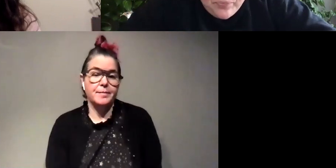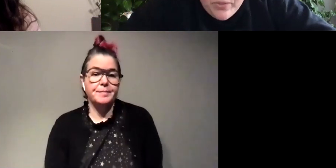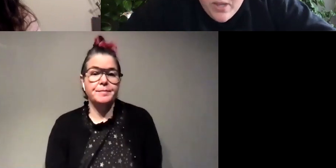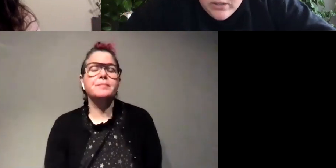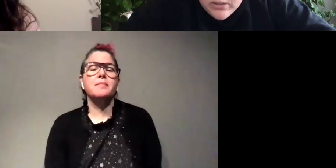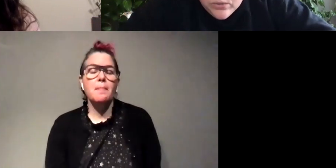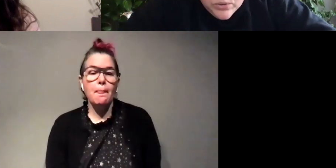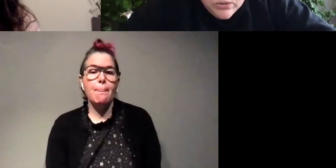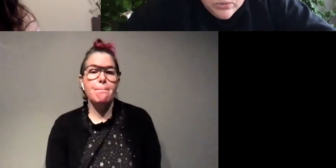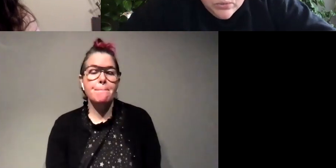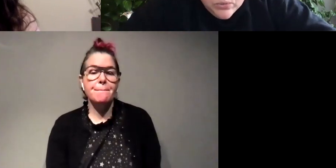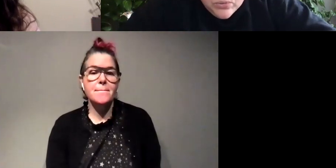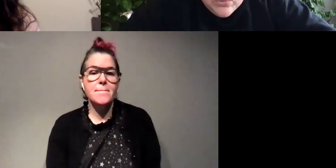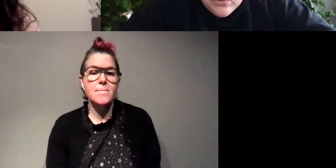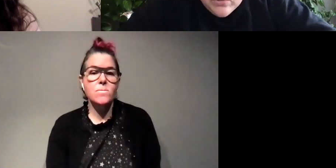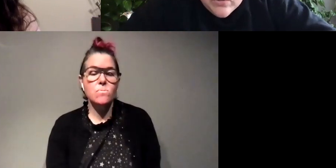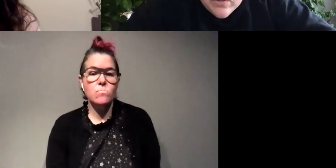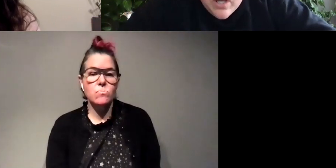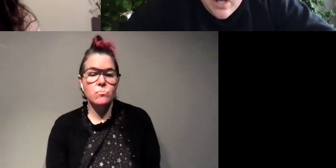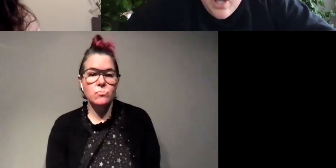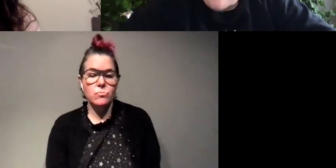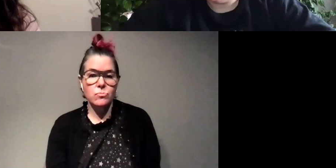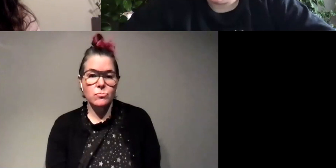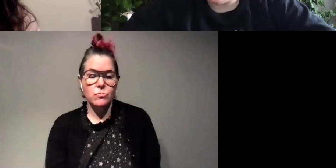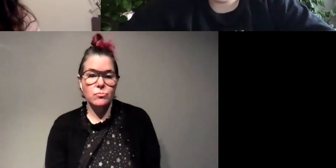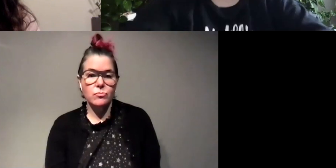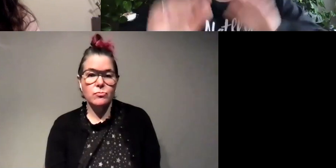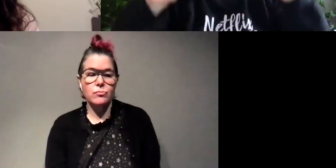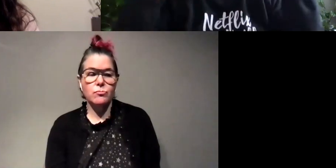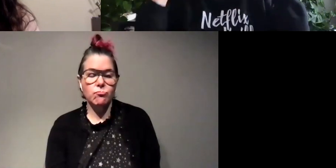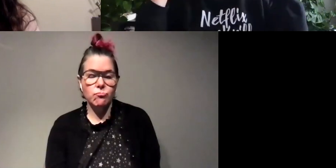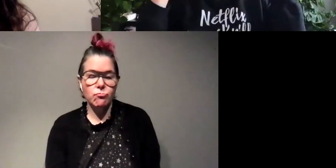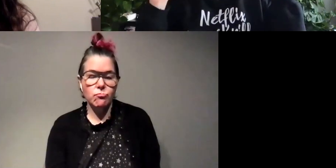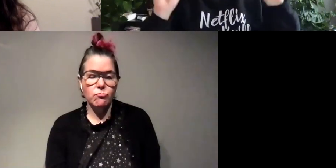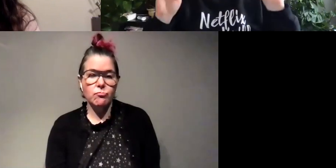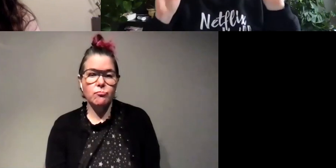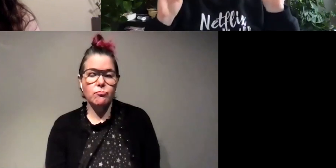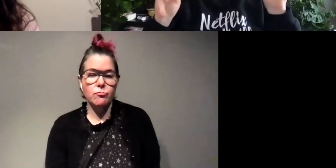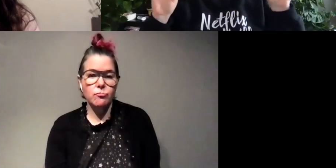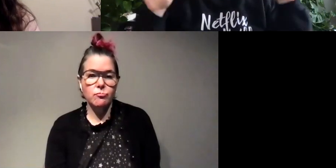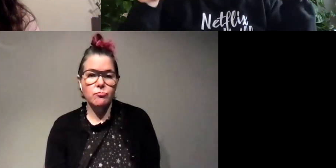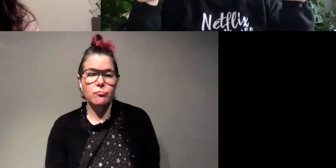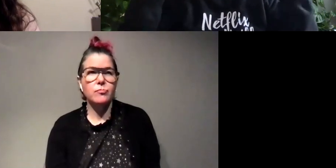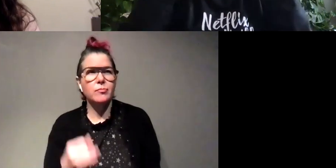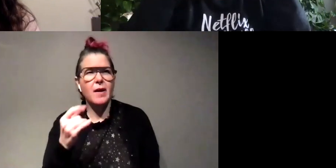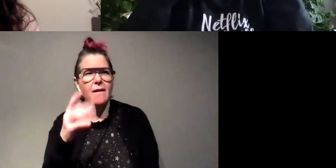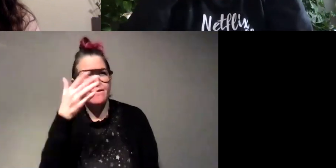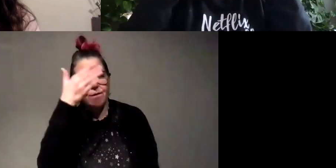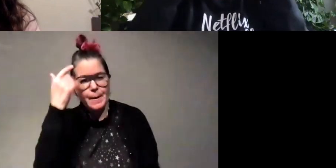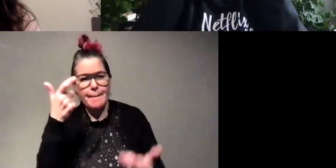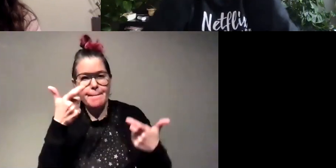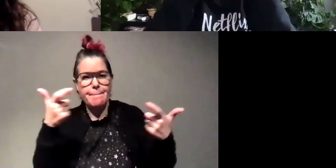uh okay so if the big i forget the word you used for like the big